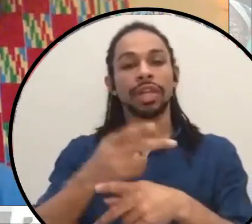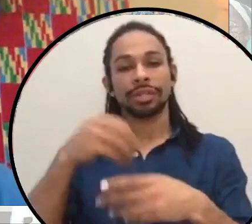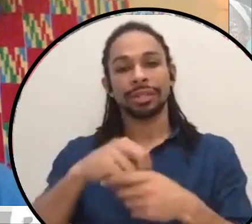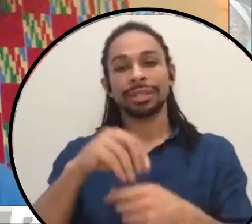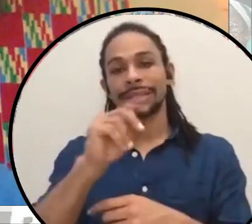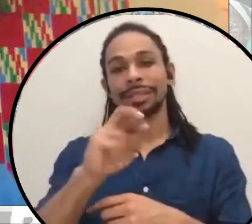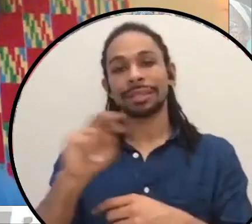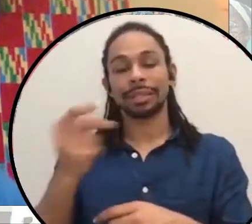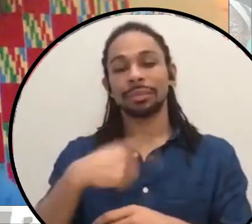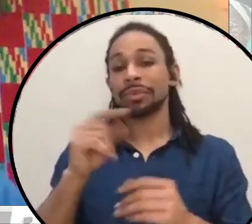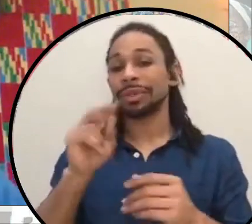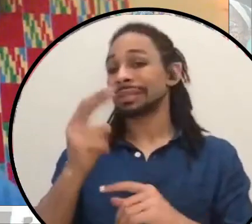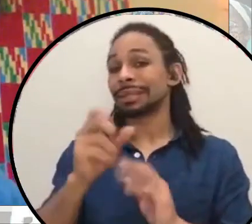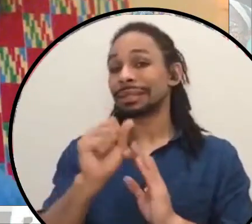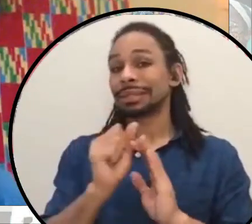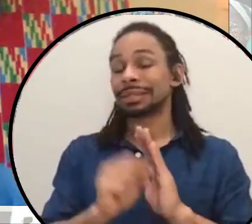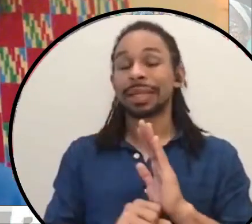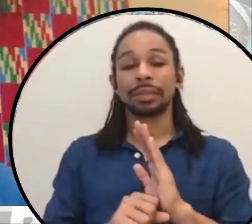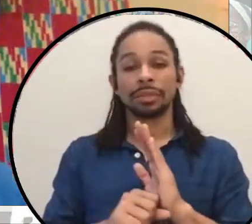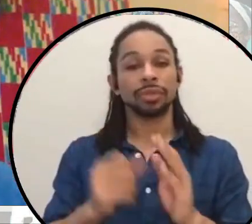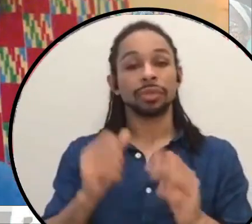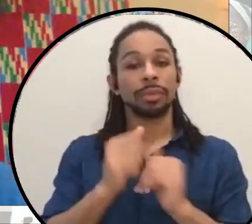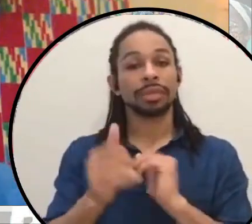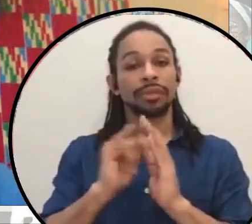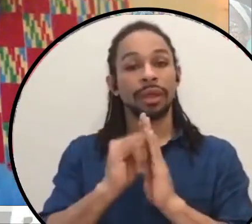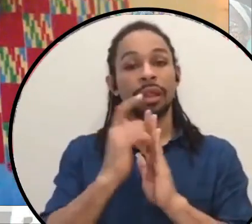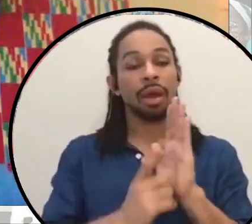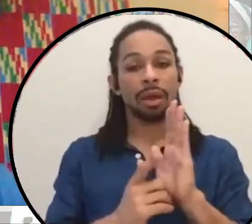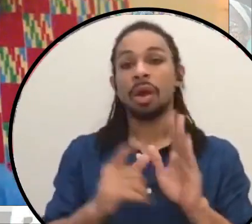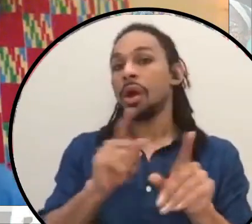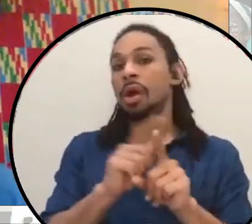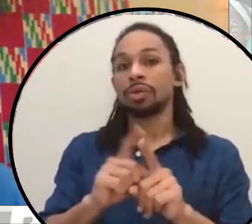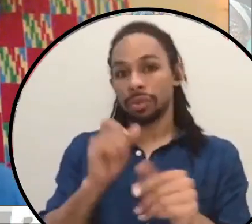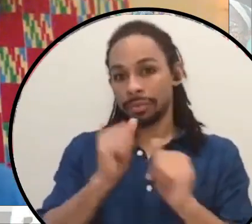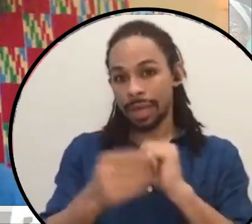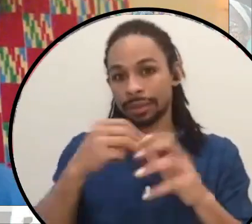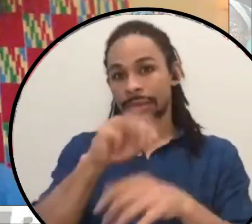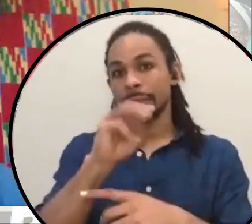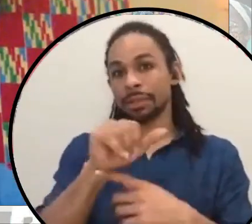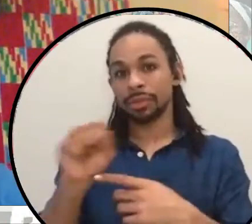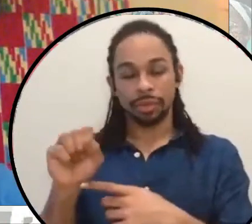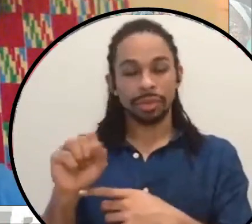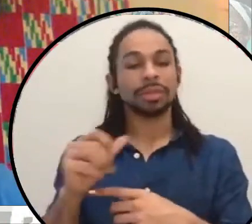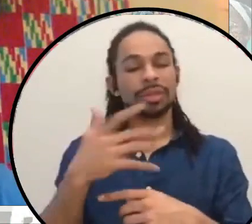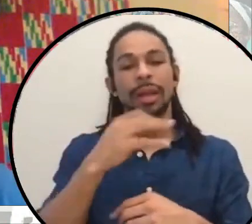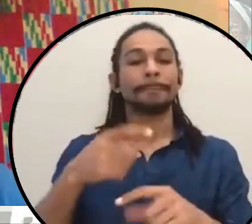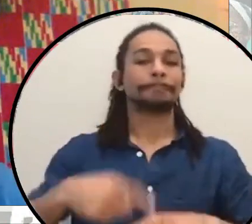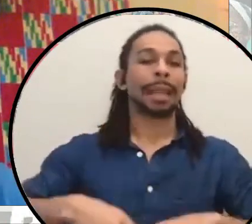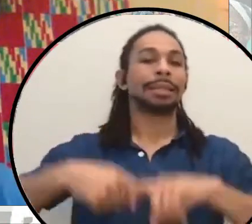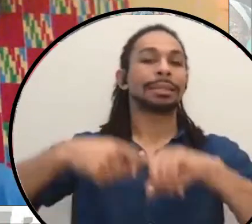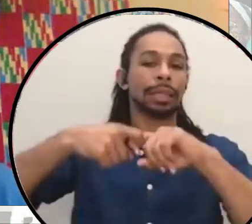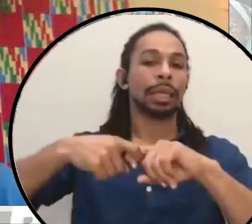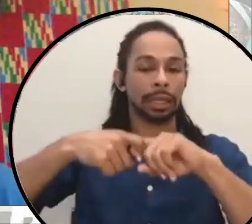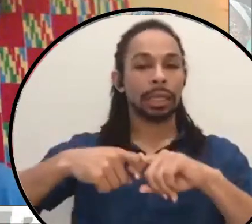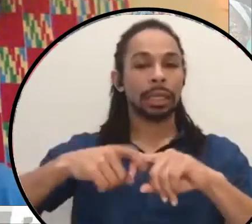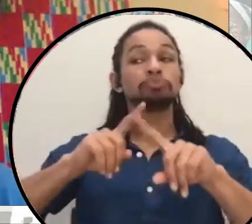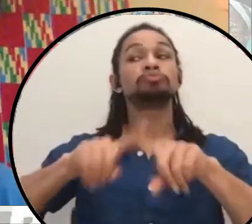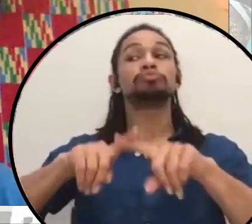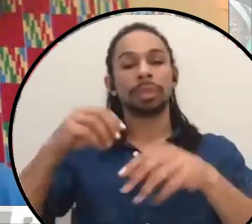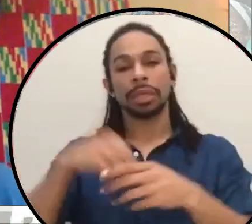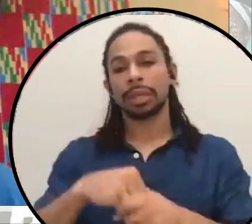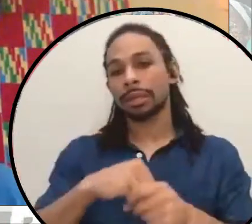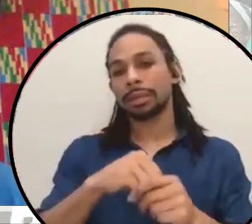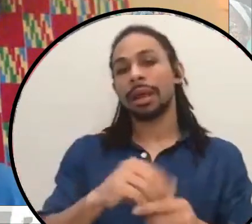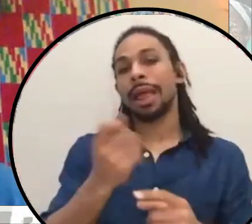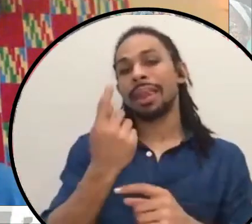council to pass that law. was also passed in Massachusetts and it's pending in 11 different states. And